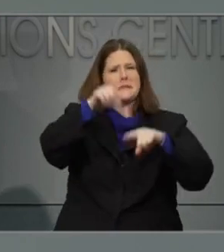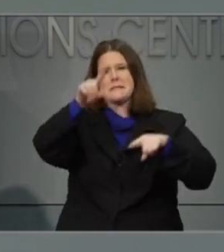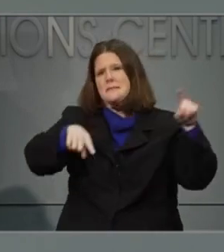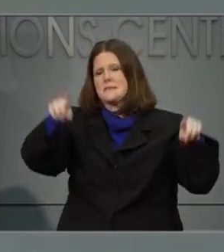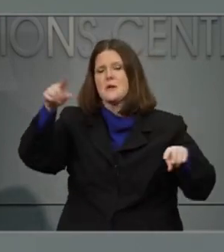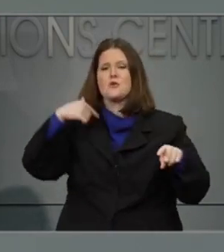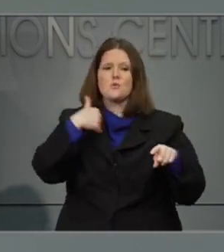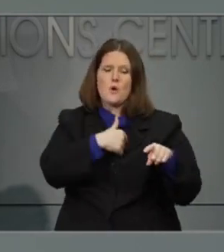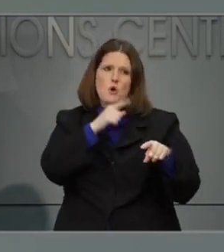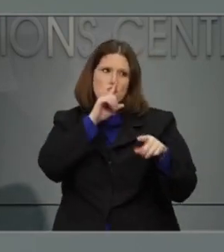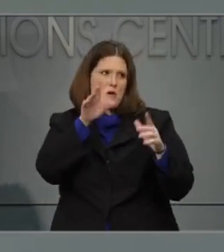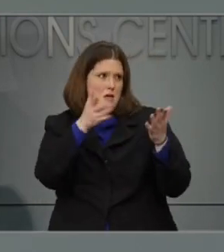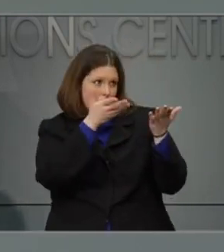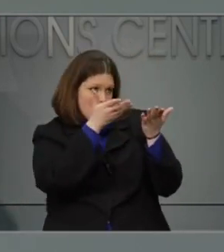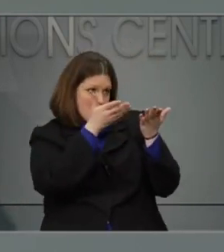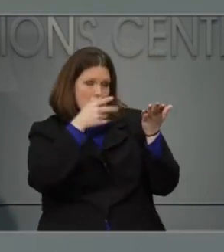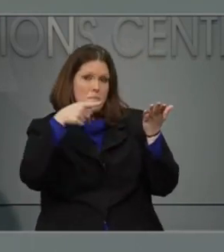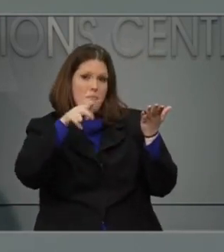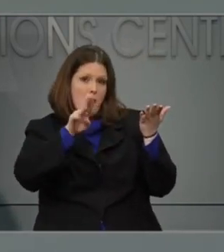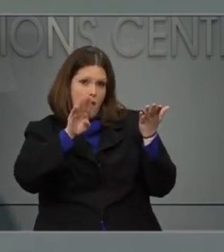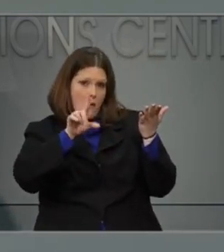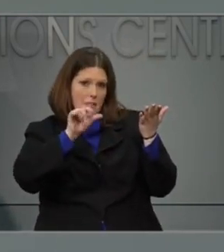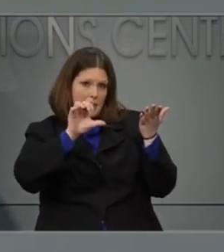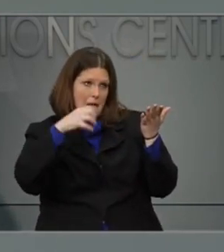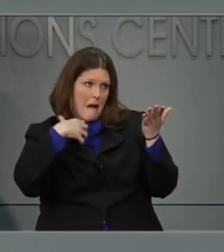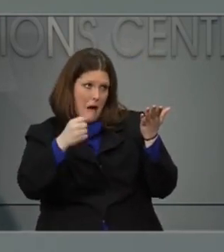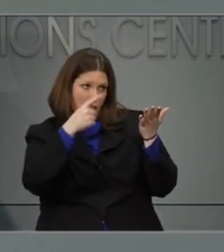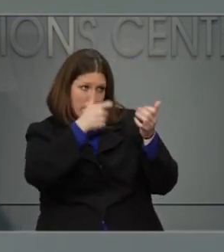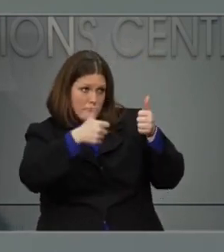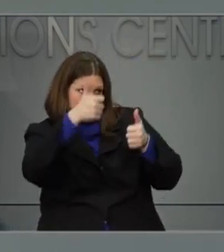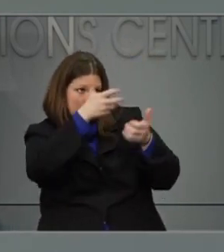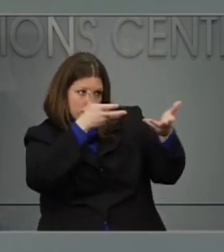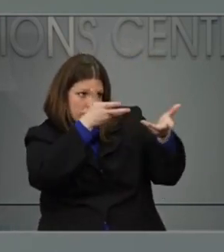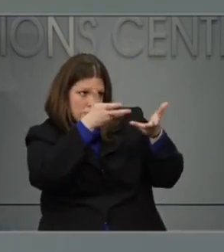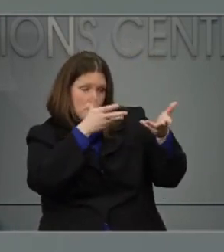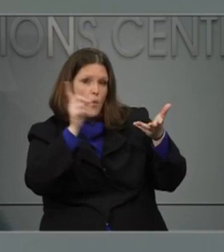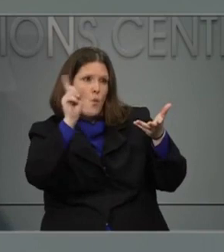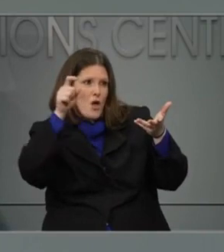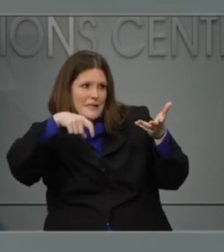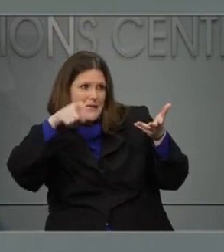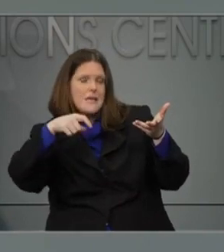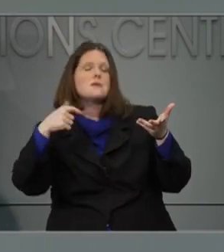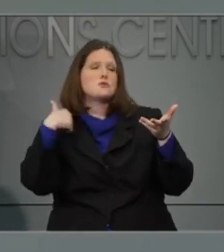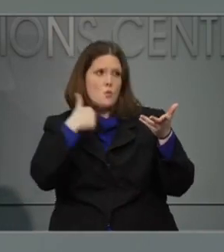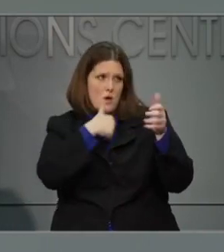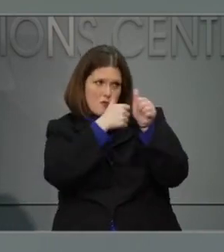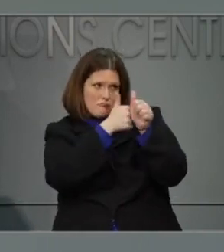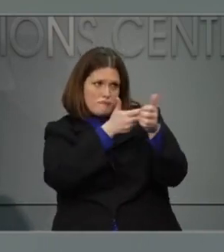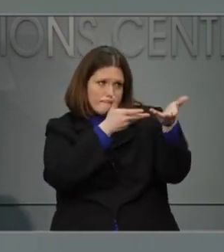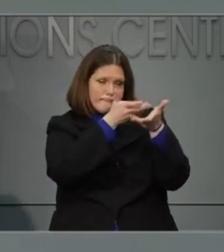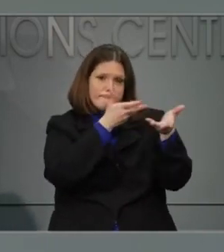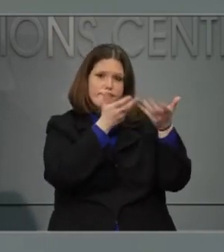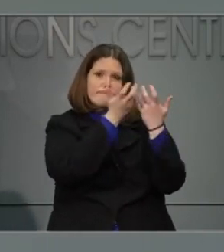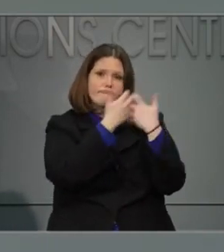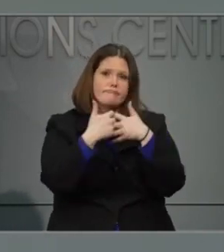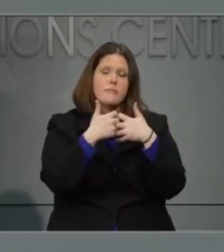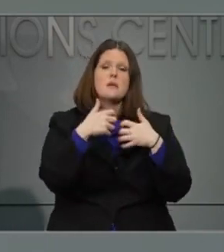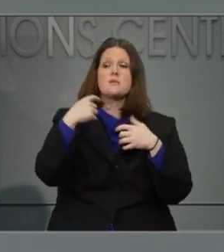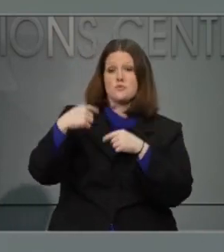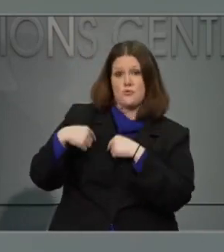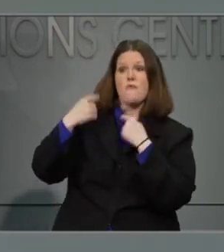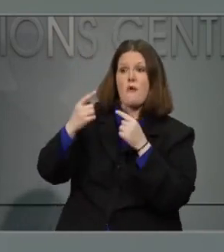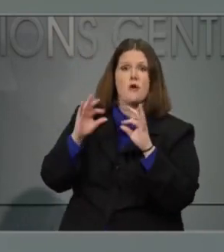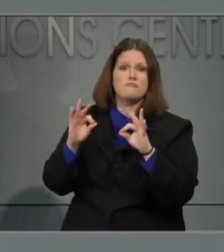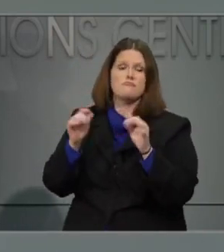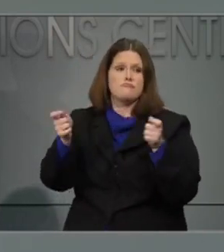leadership and asked them and the good news is most of them have said they're they're doing quite well to handle what what the work that there is but